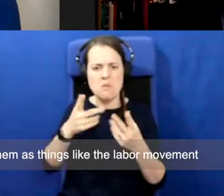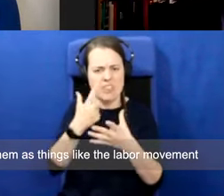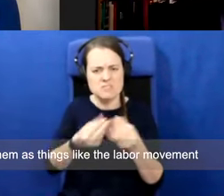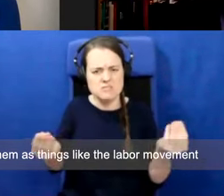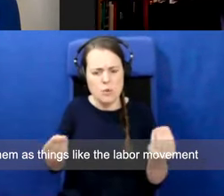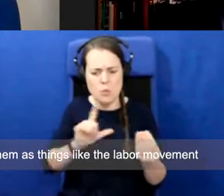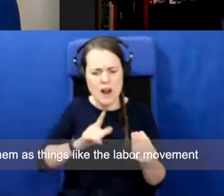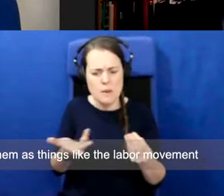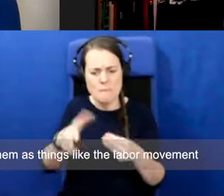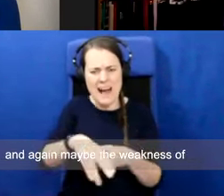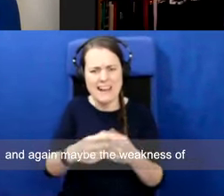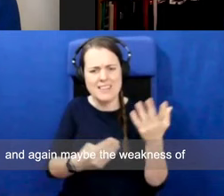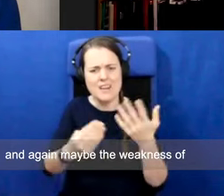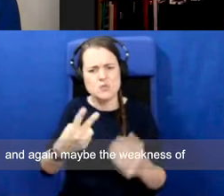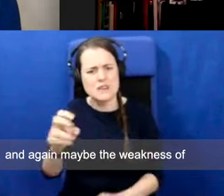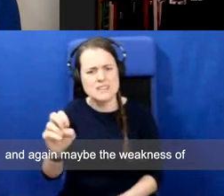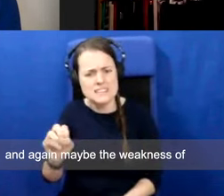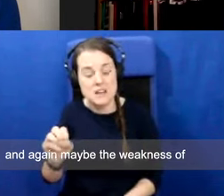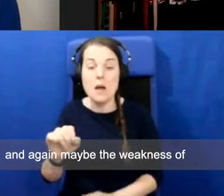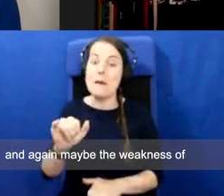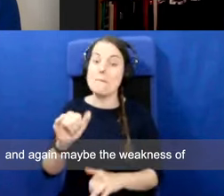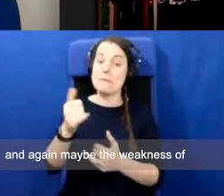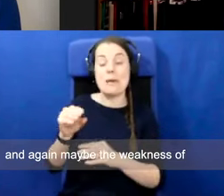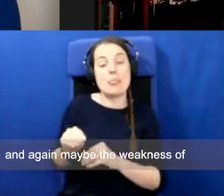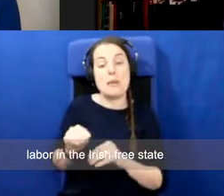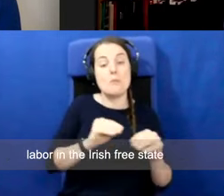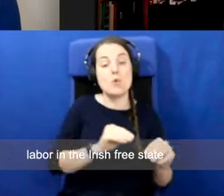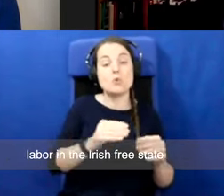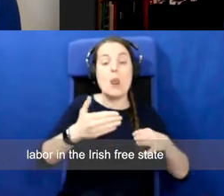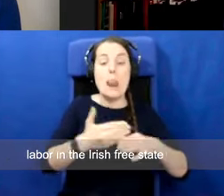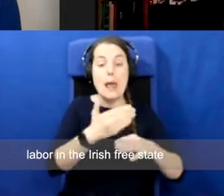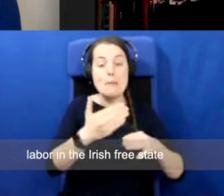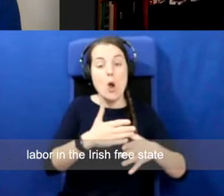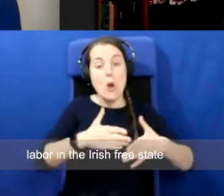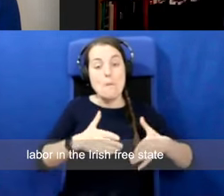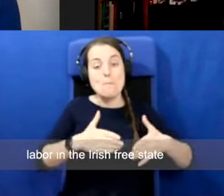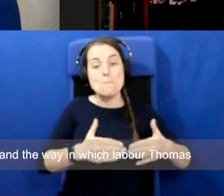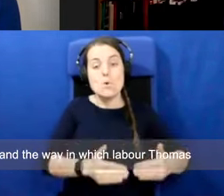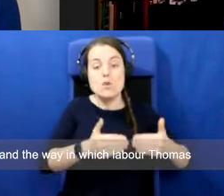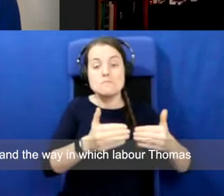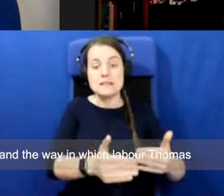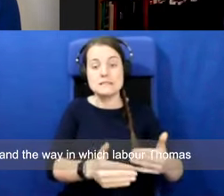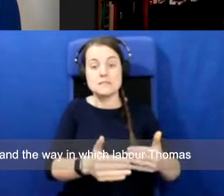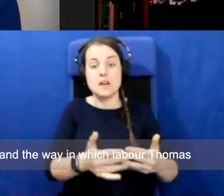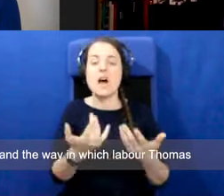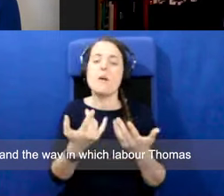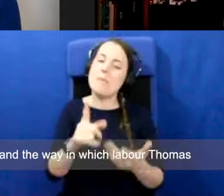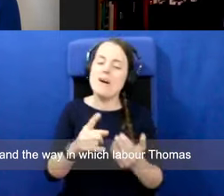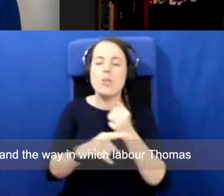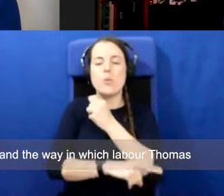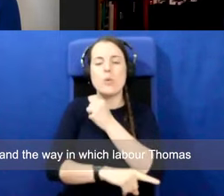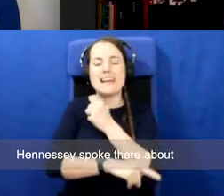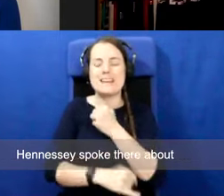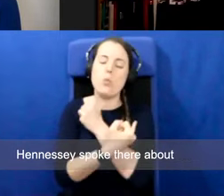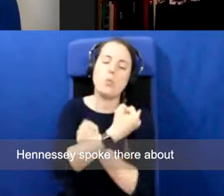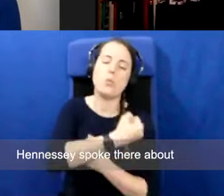where we can find them is things like the Labour movement. And again, maybe the weakness of Labour in the Irish Free State and the way